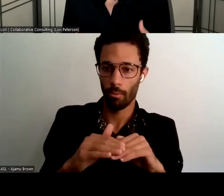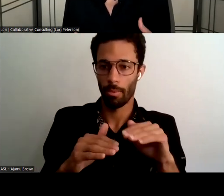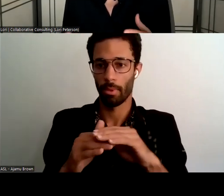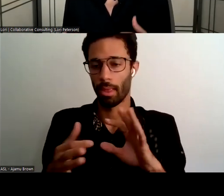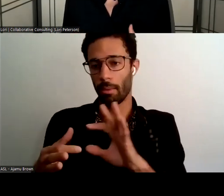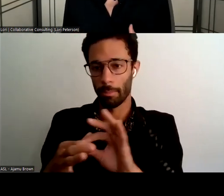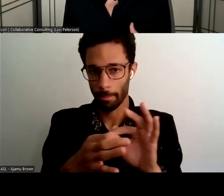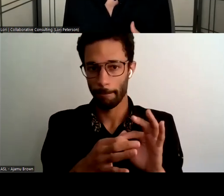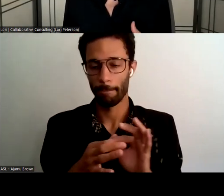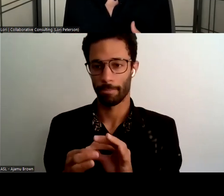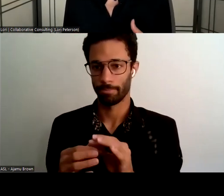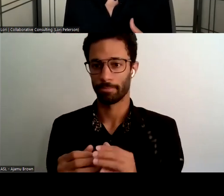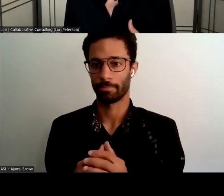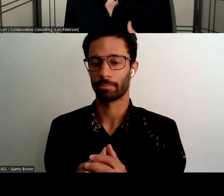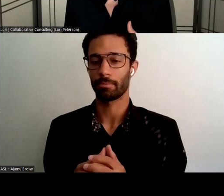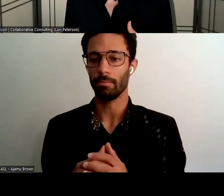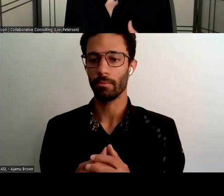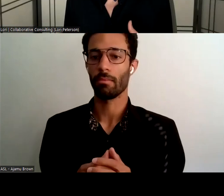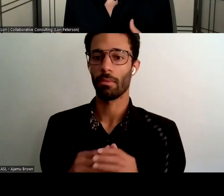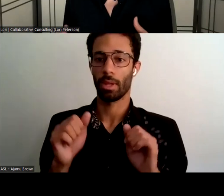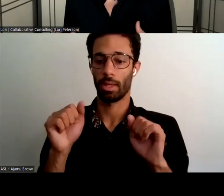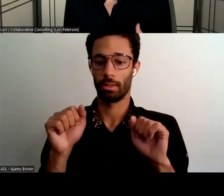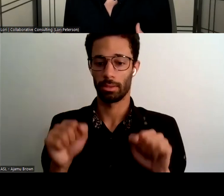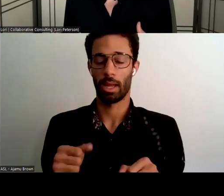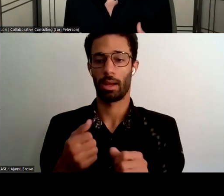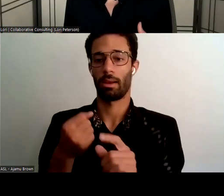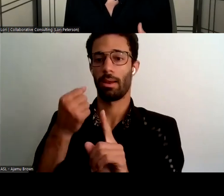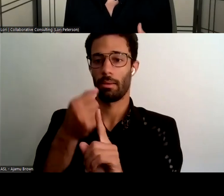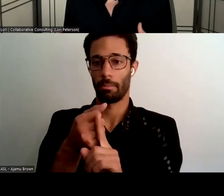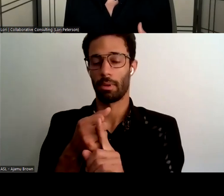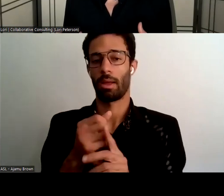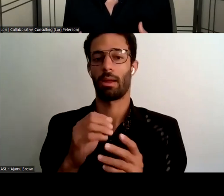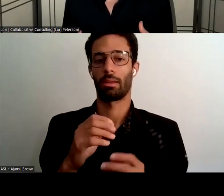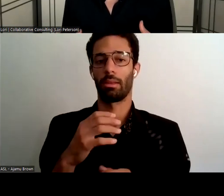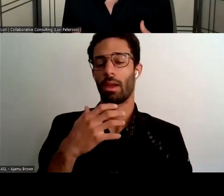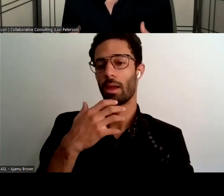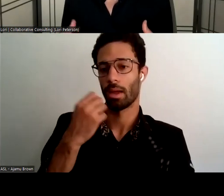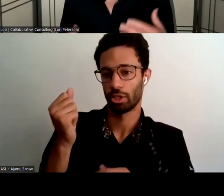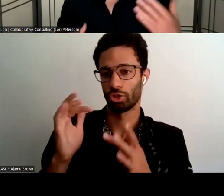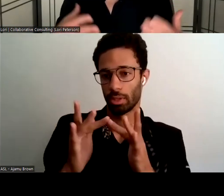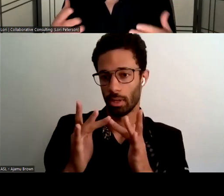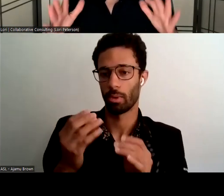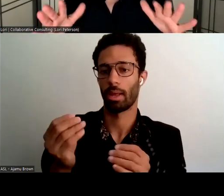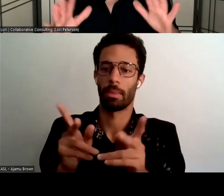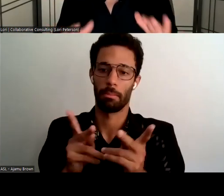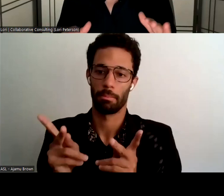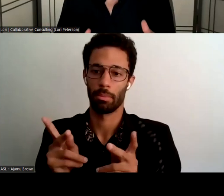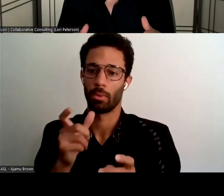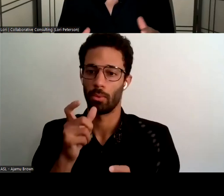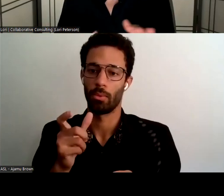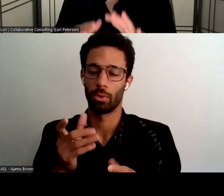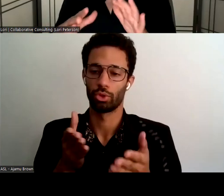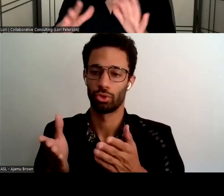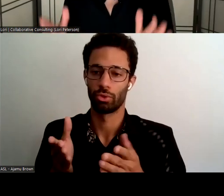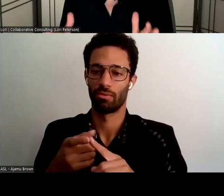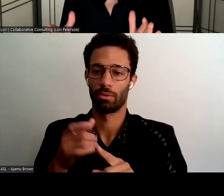significantly impact the aging network and the people it serves so even though we are looking